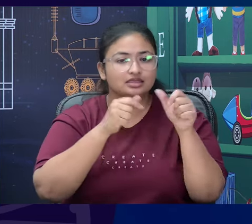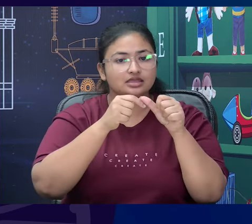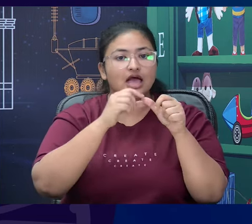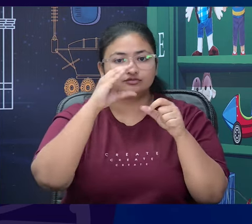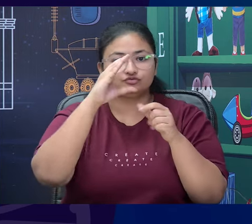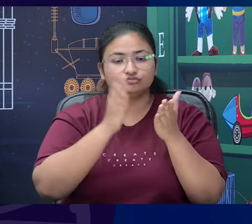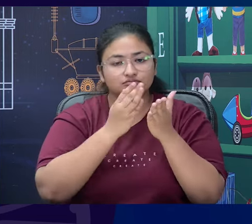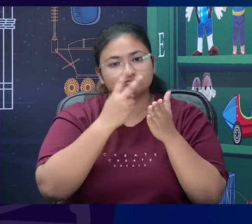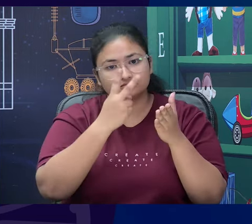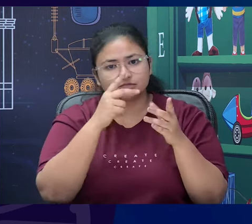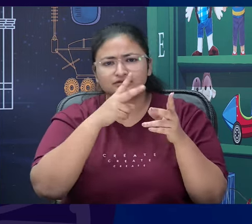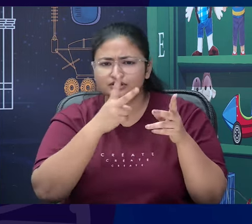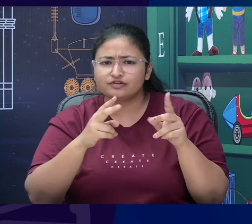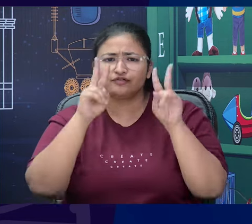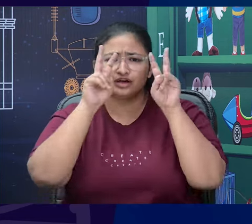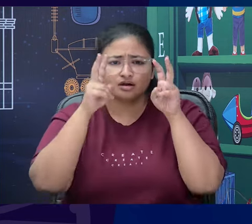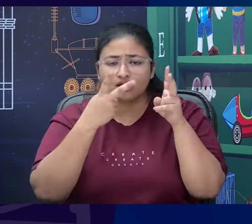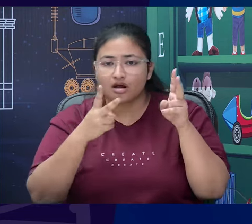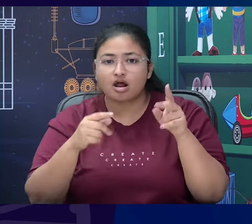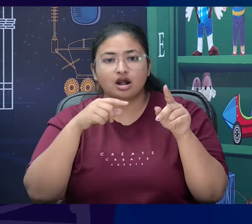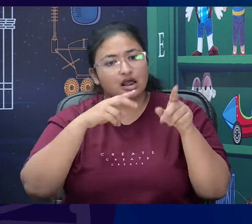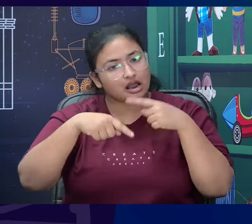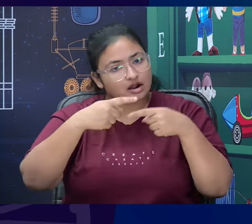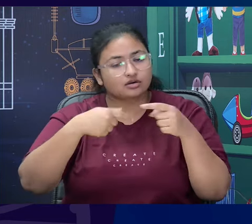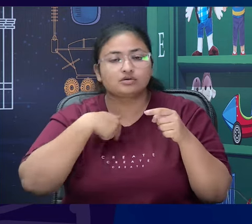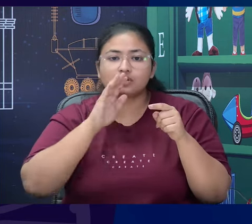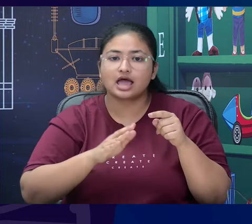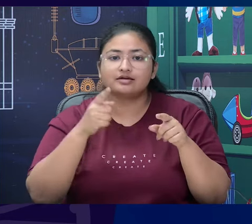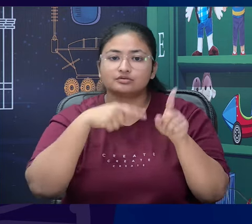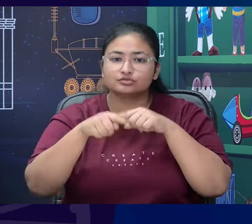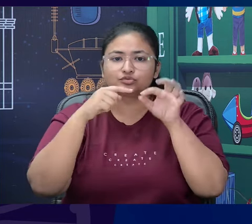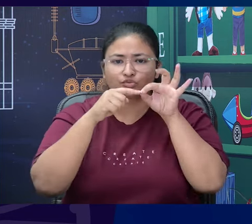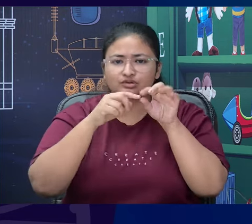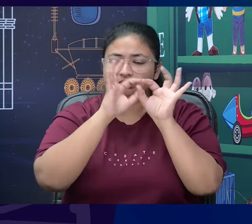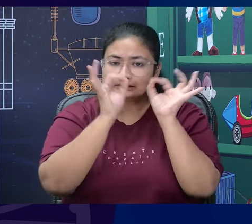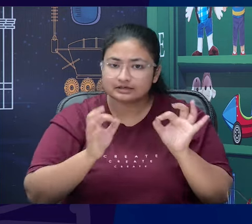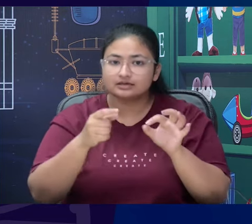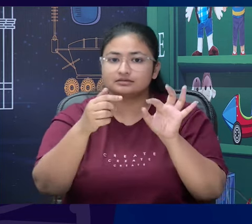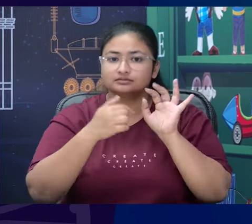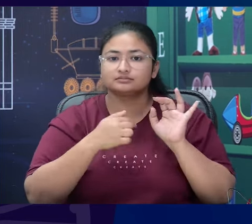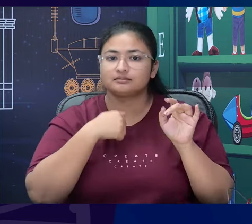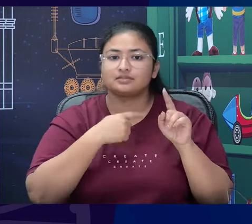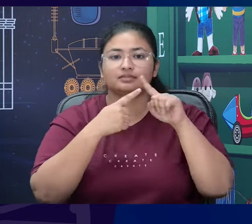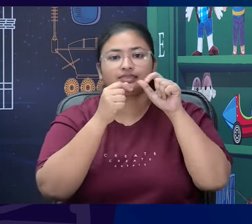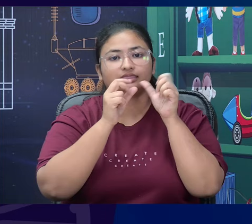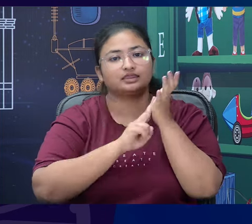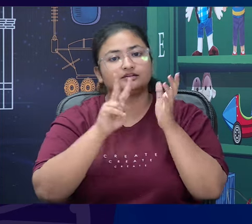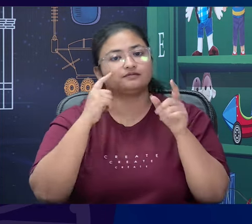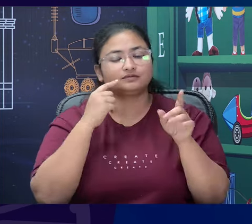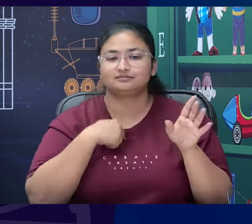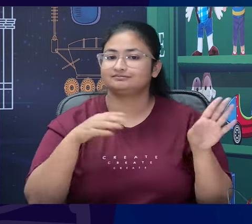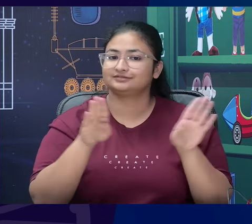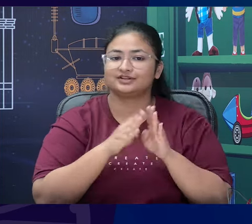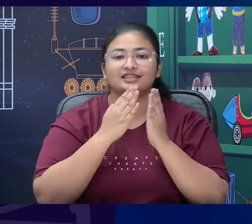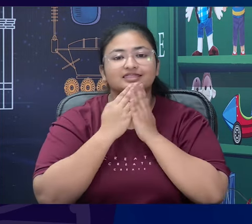you on different subjects on different topics. So, keep your questions ready and do watch them all. I am Tanvika Rana and I will take a leave of you.